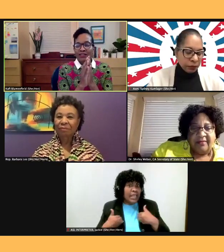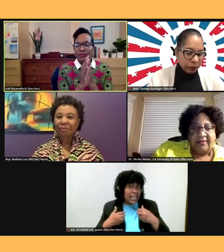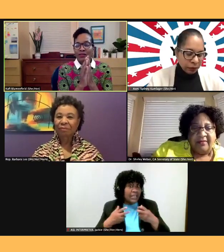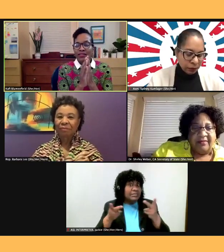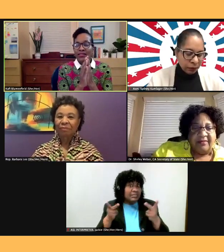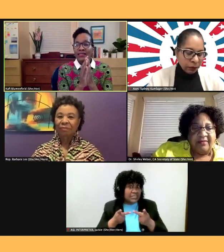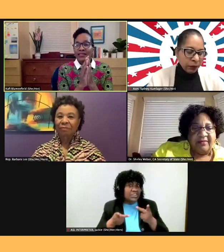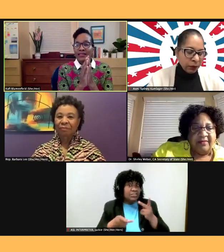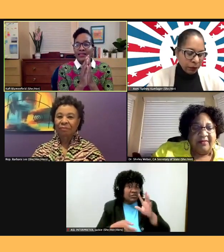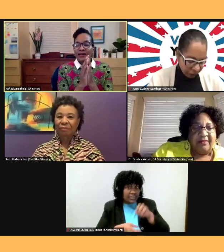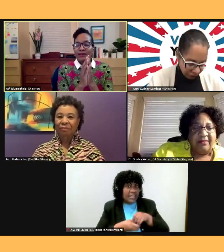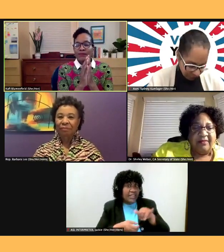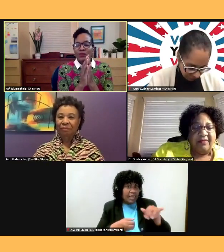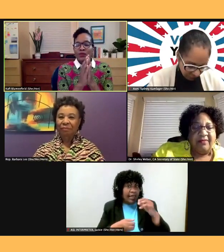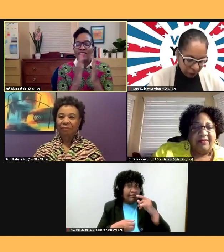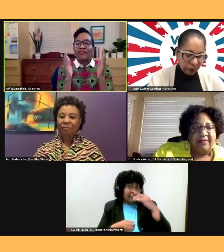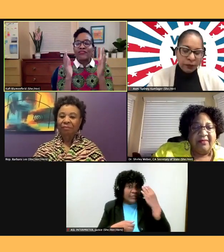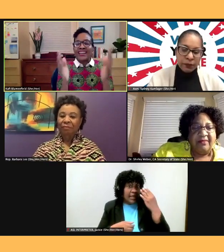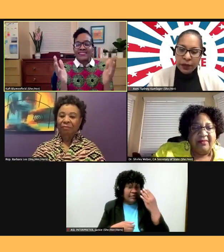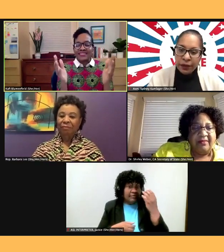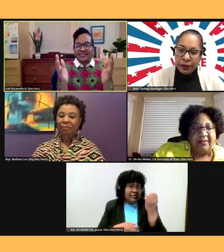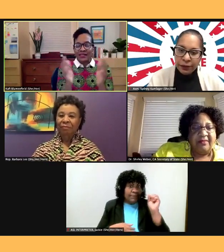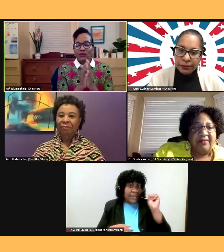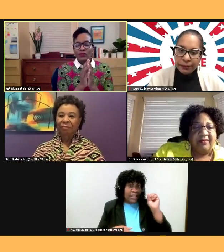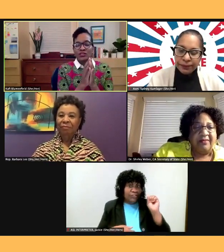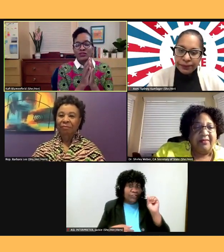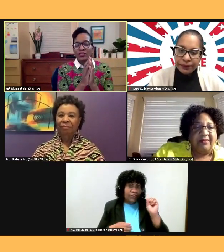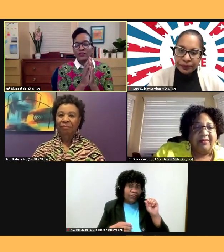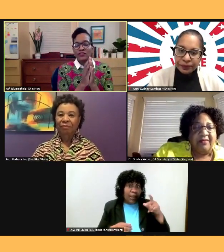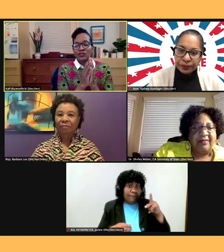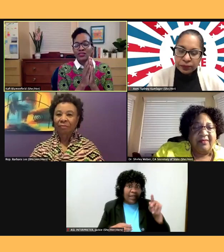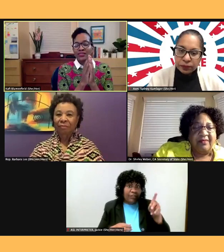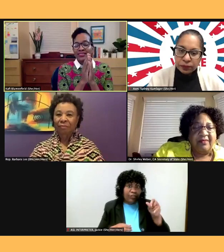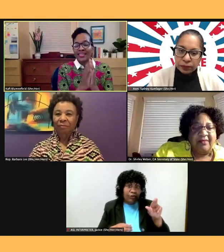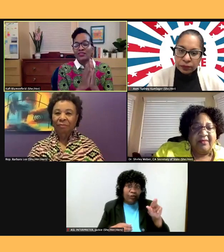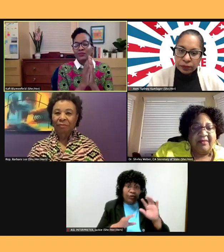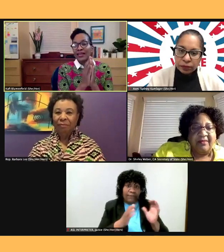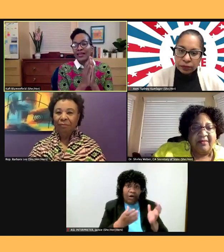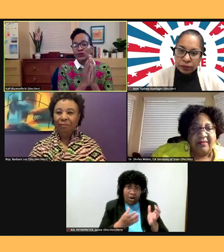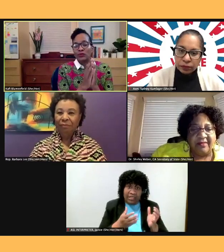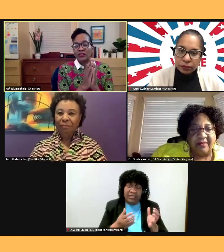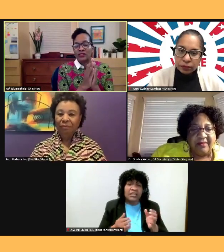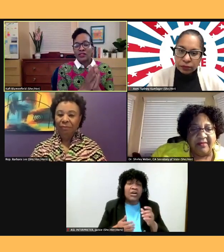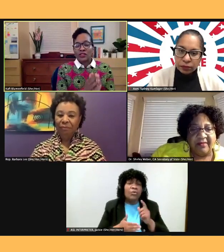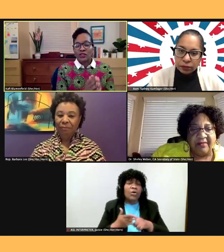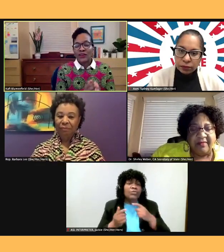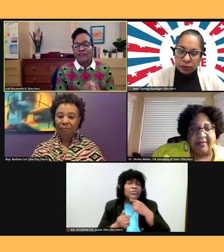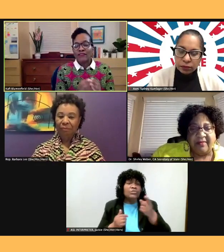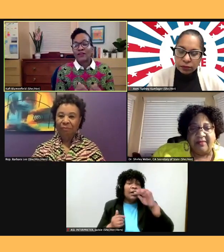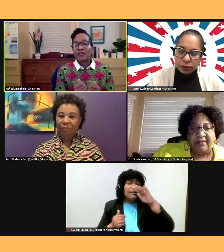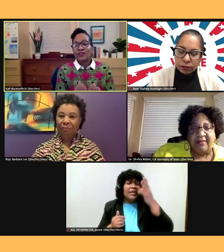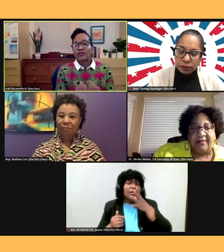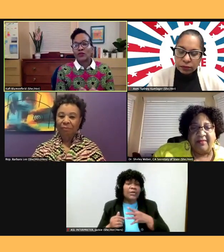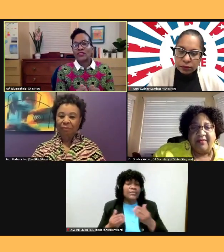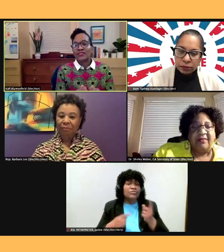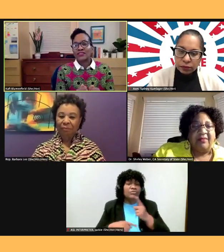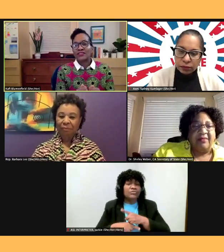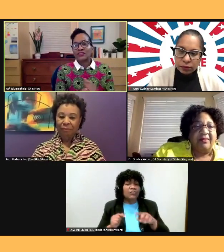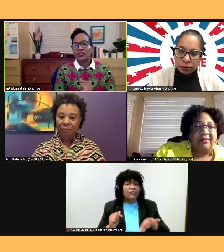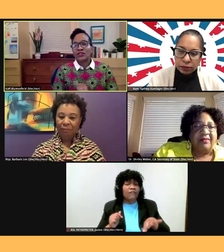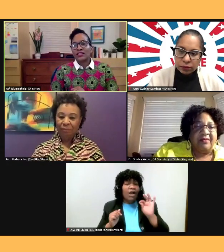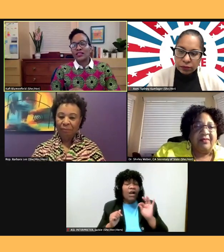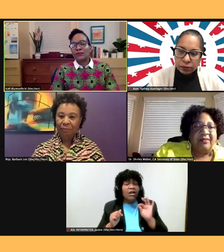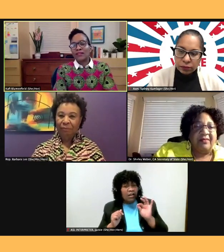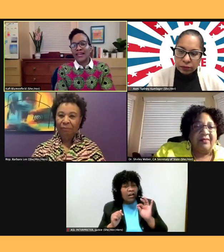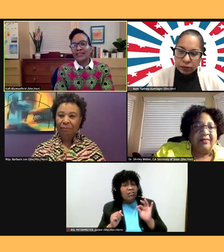Um, what advice would you give to today's black women who have found their voices during the black